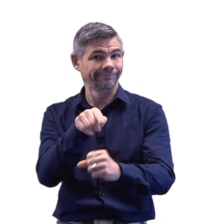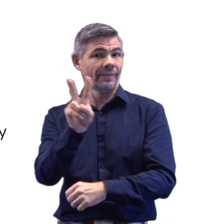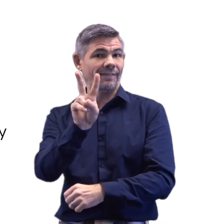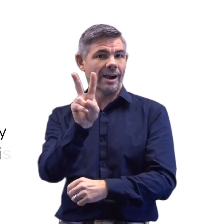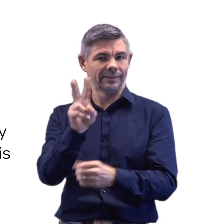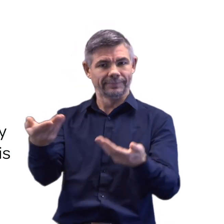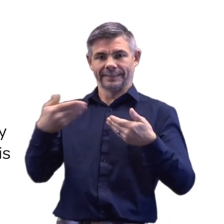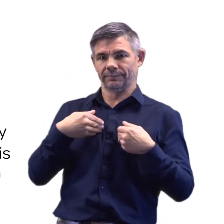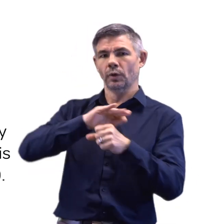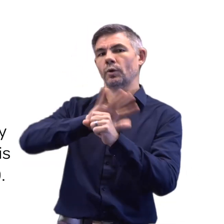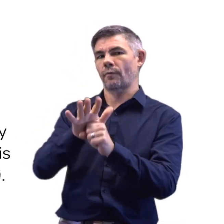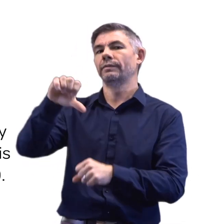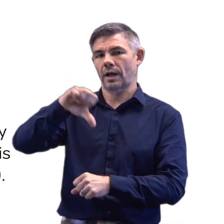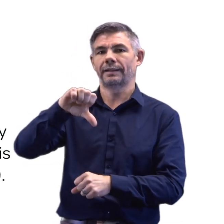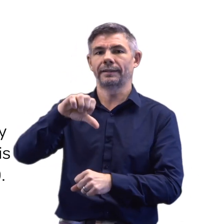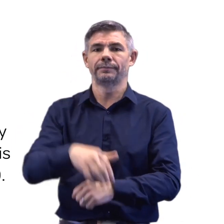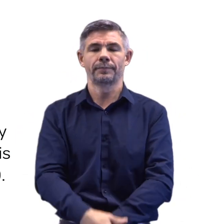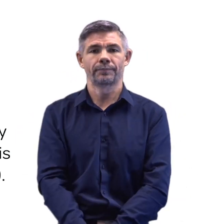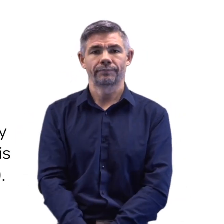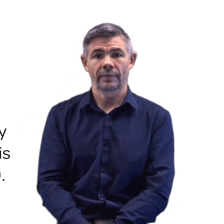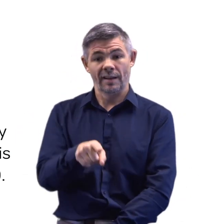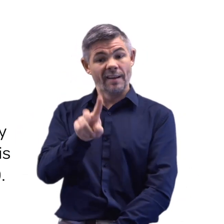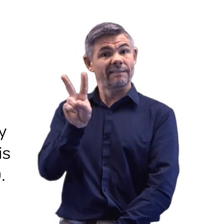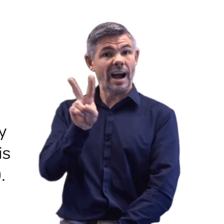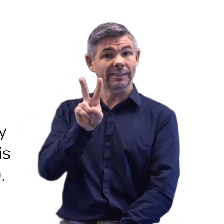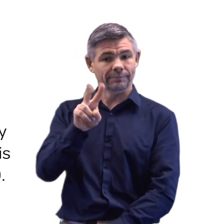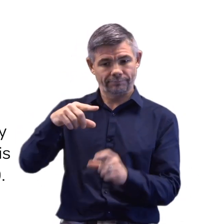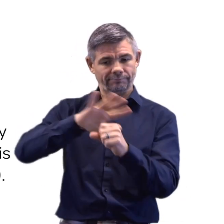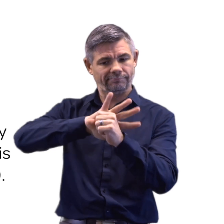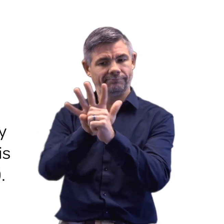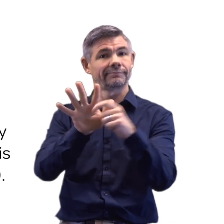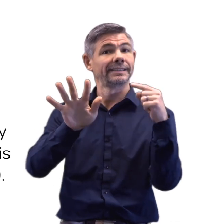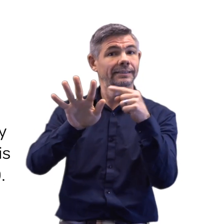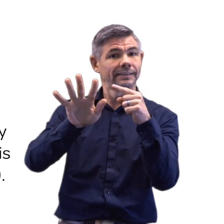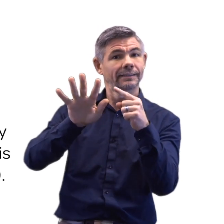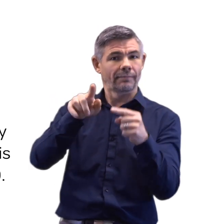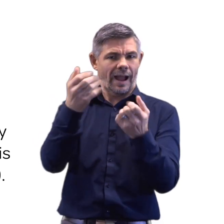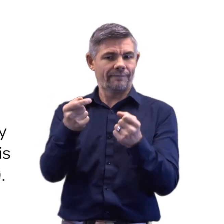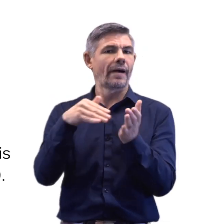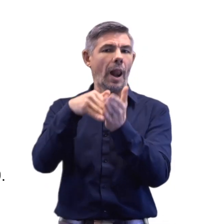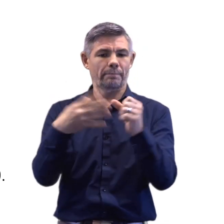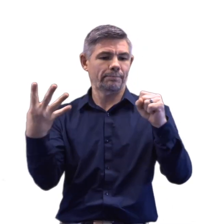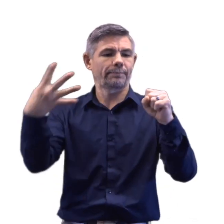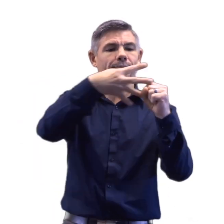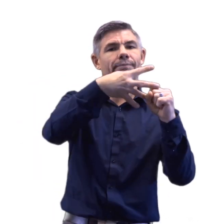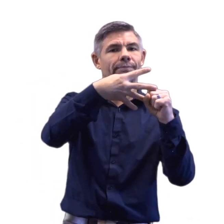How does it work? Let's start by looking at the coronavirus. This is the virus that causes COVID-19.